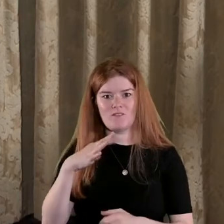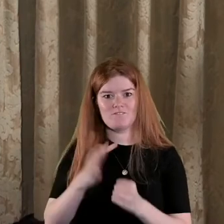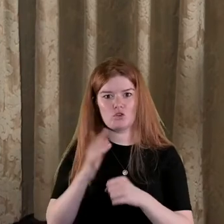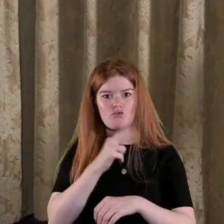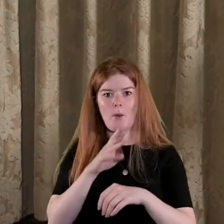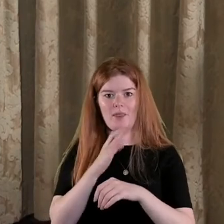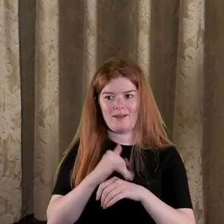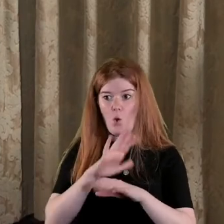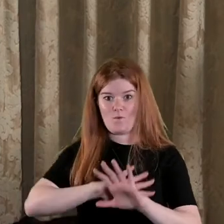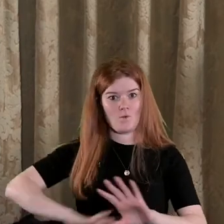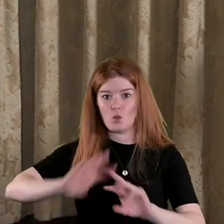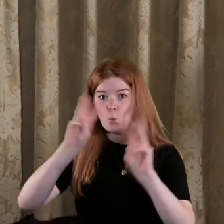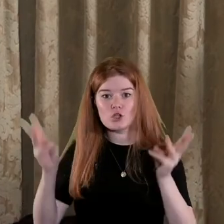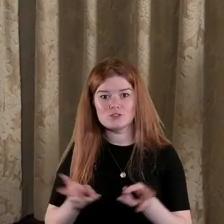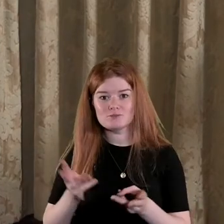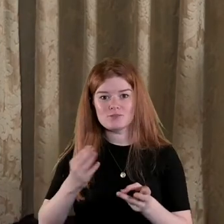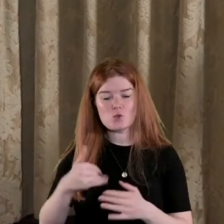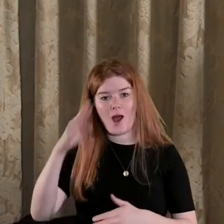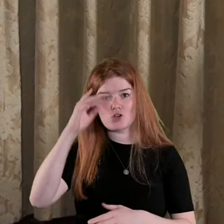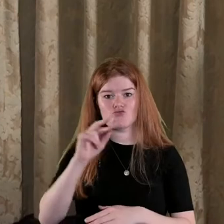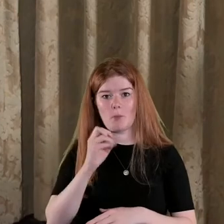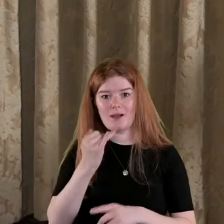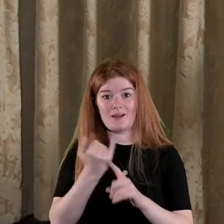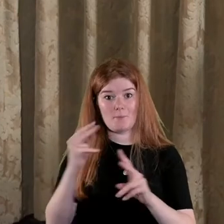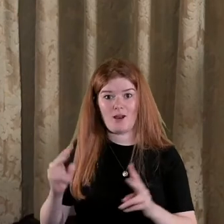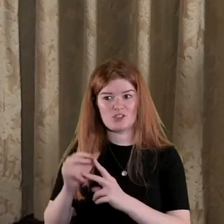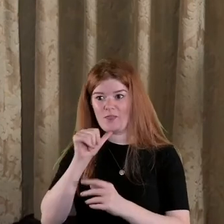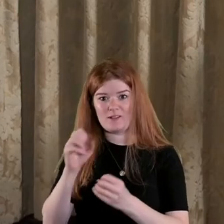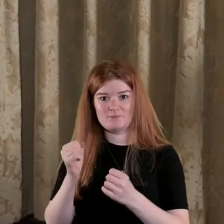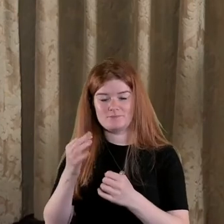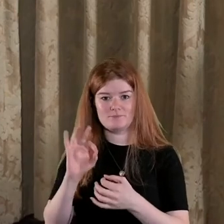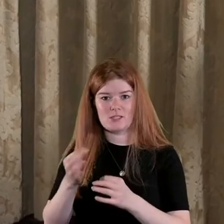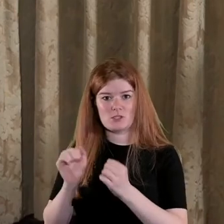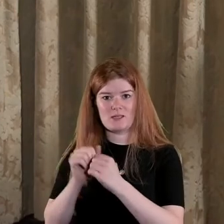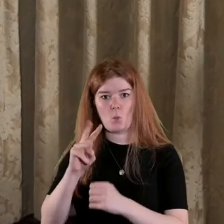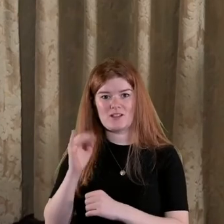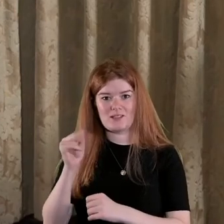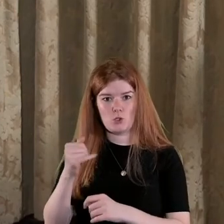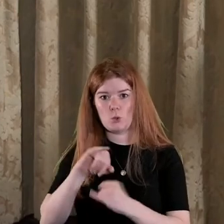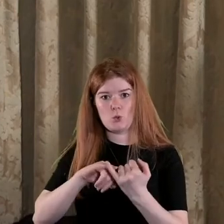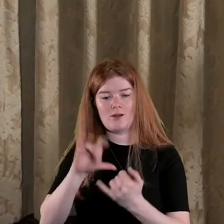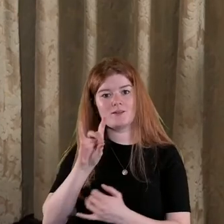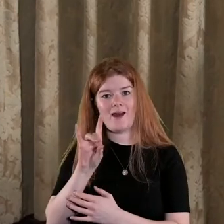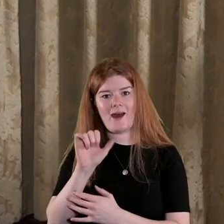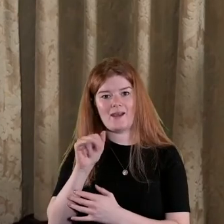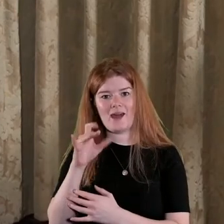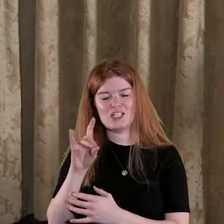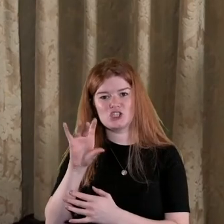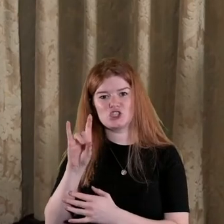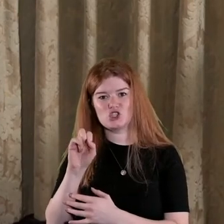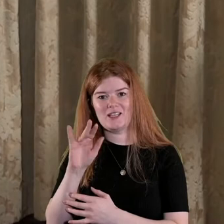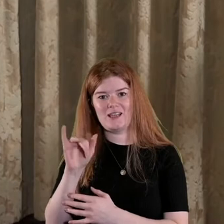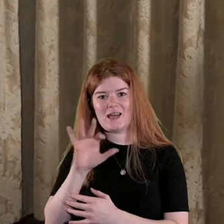and globally the Irish republicans in Paris don't get to meet Wilson it's Hannah Shee Skeffington who does in America